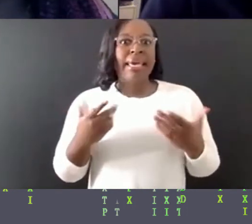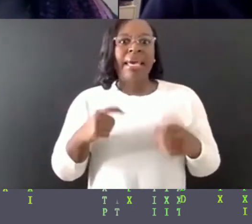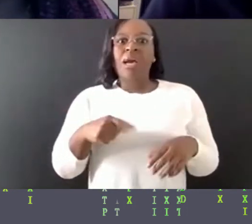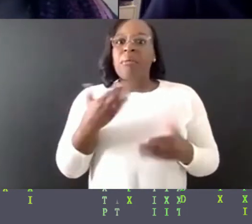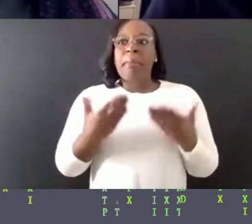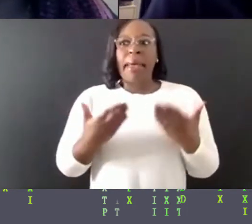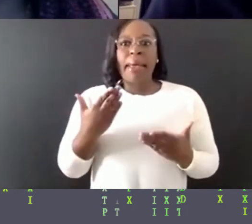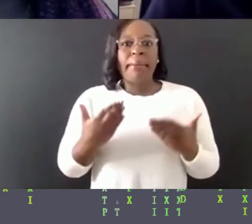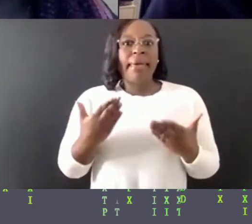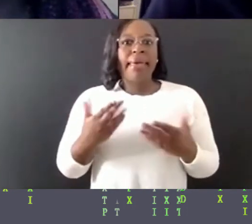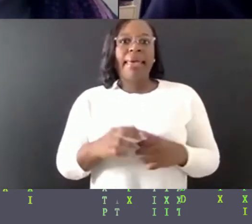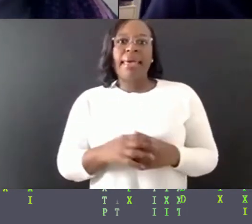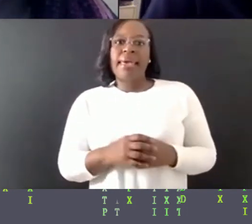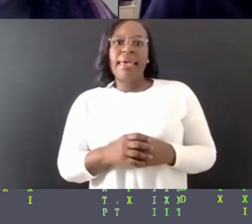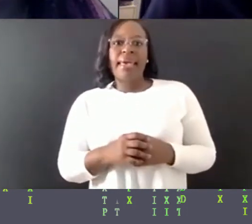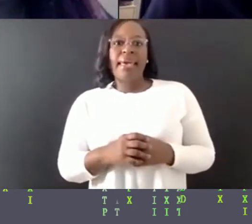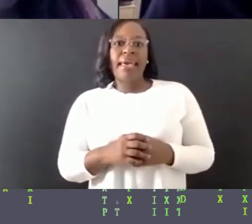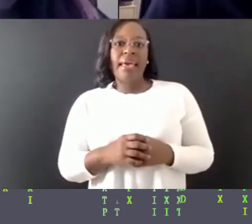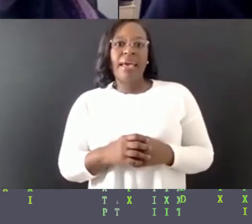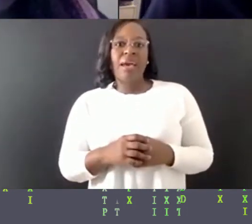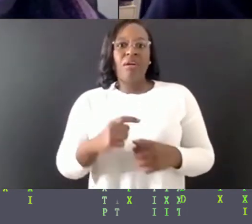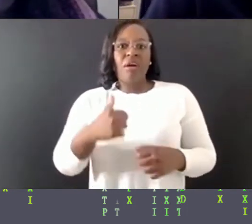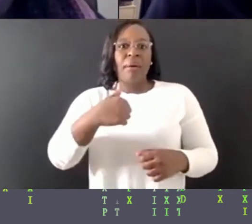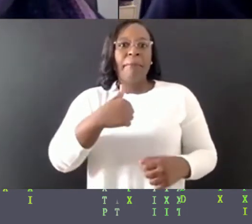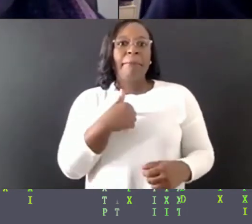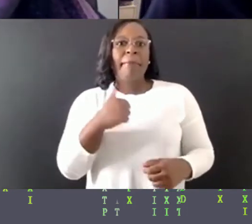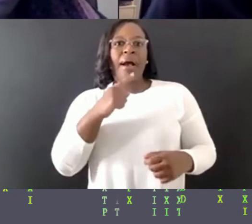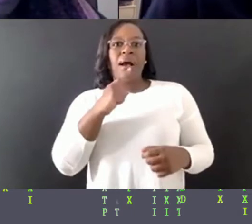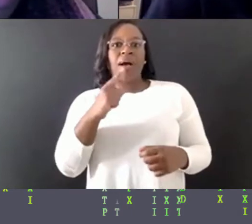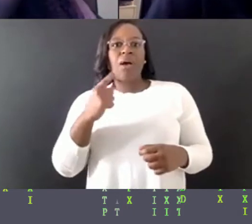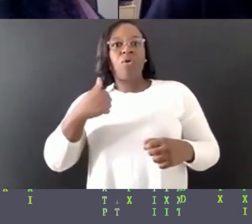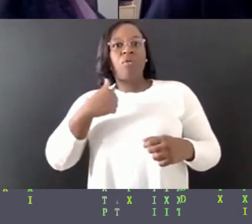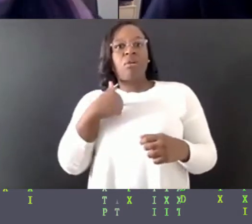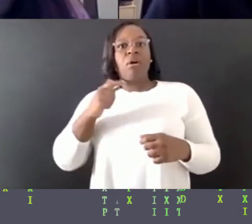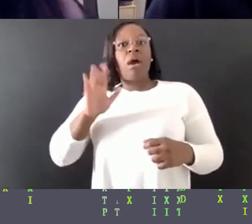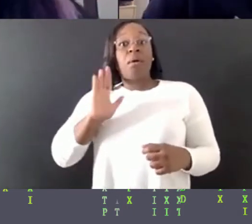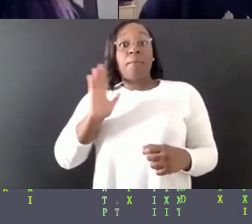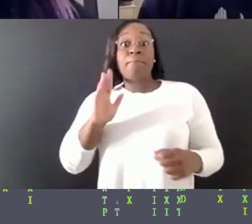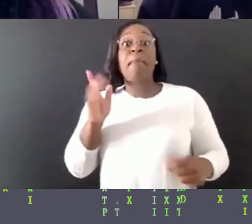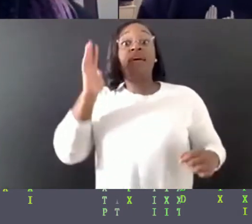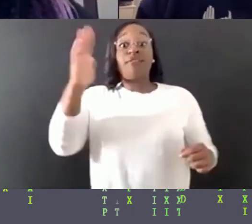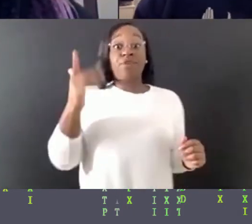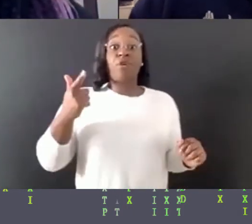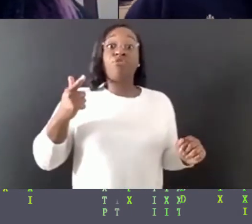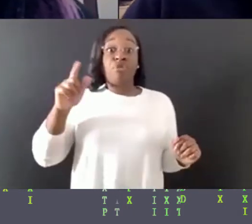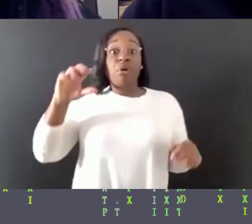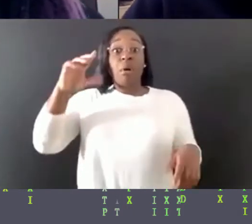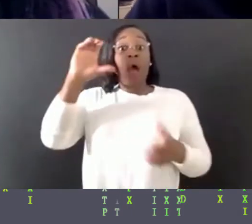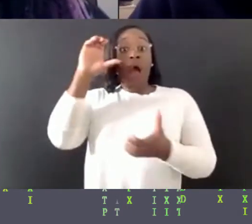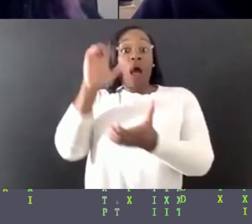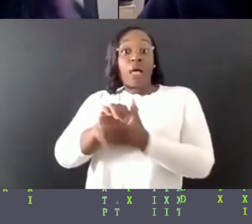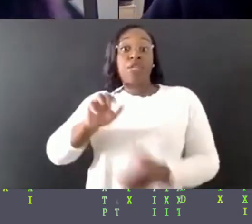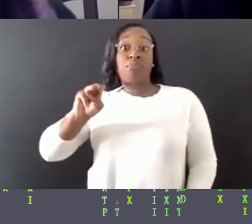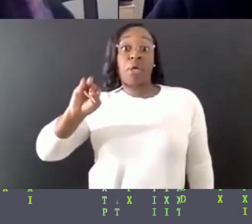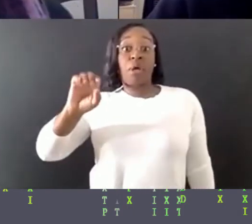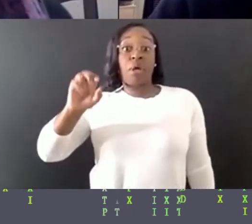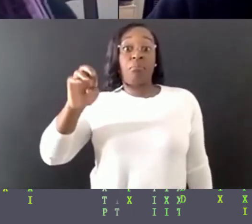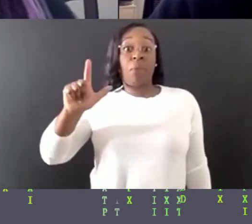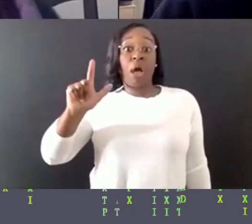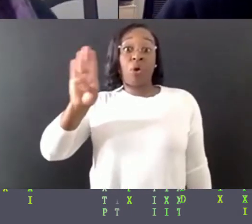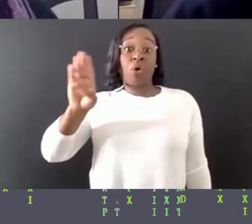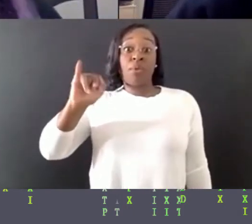my future ex-husband, baby's father, Michael B. Jordan. I'm sorry, I had to just throw that in there. Um,